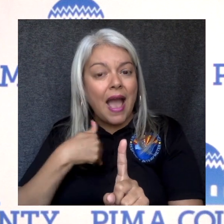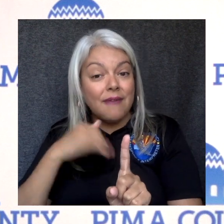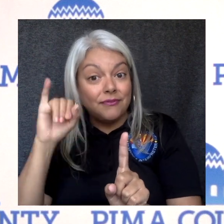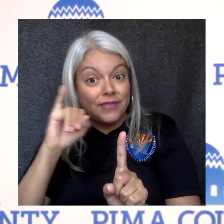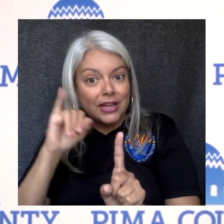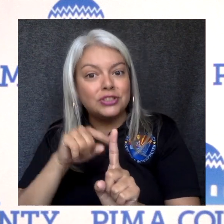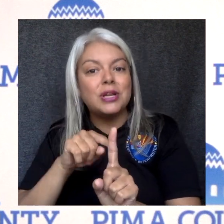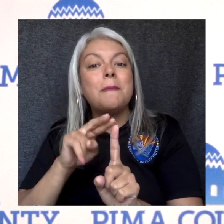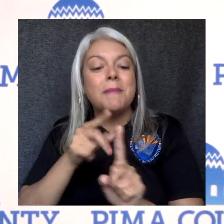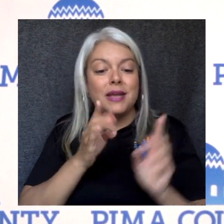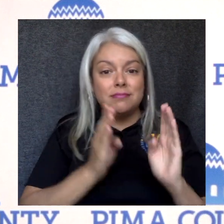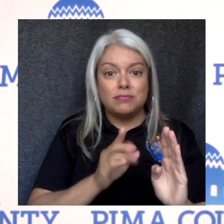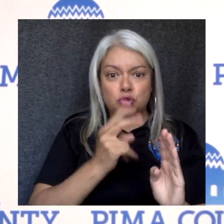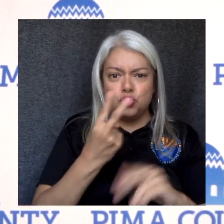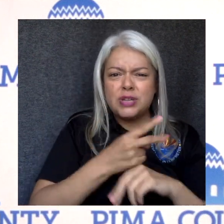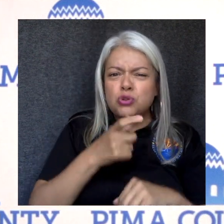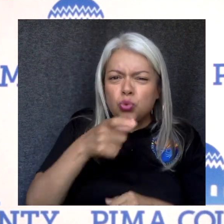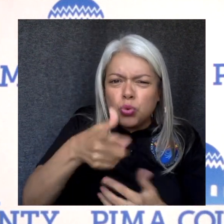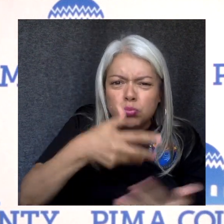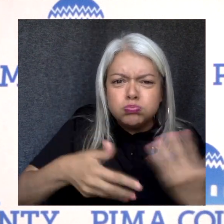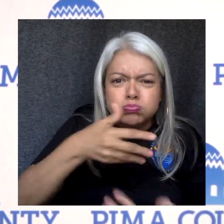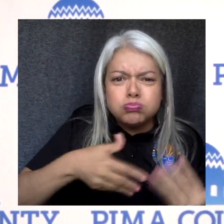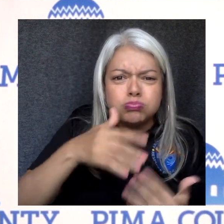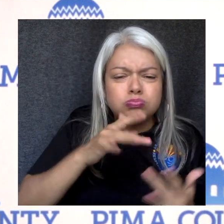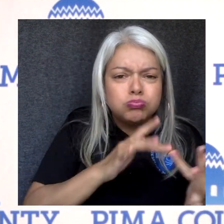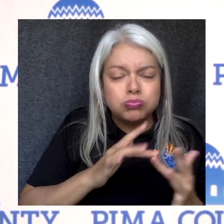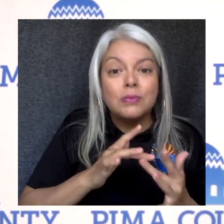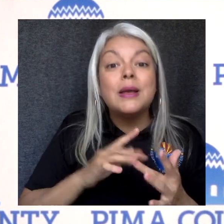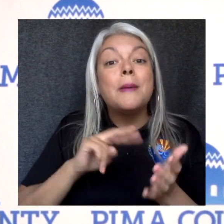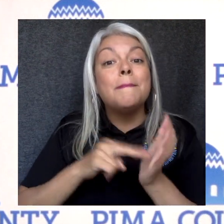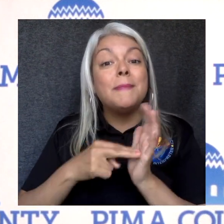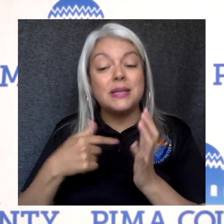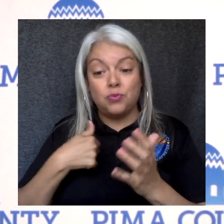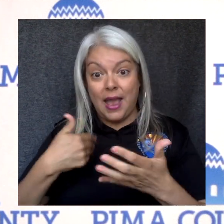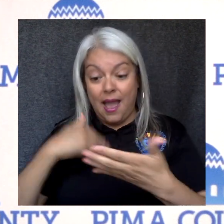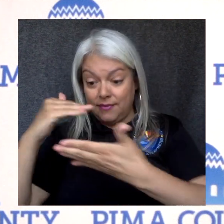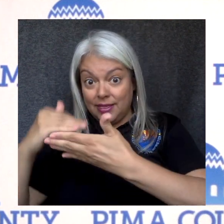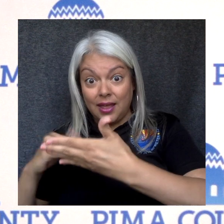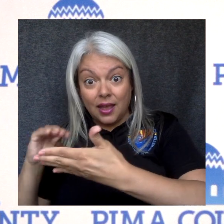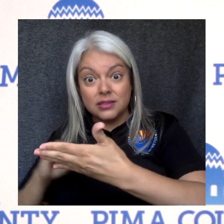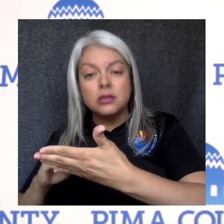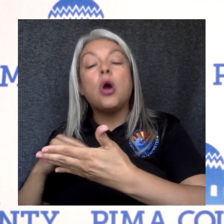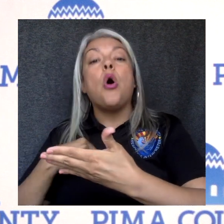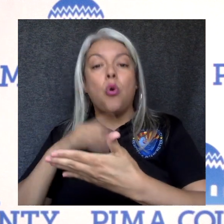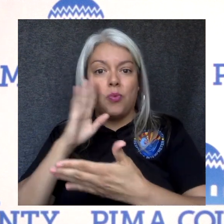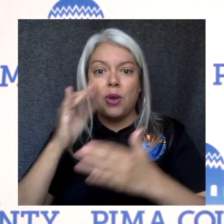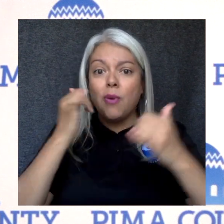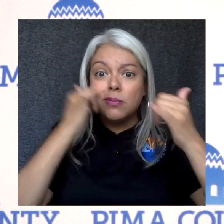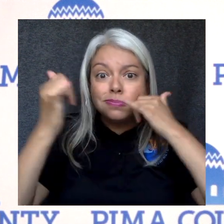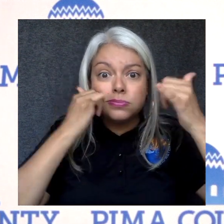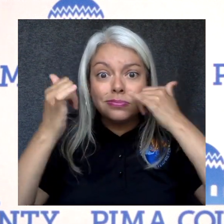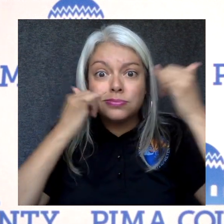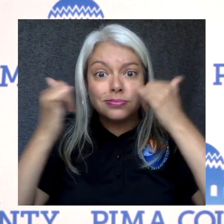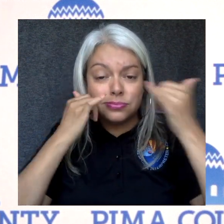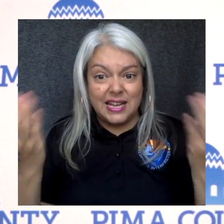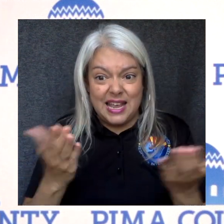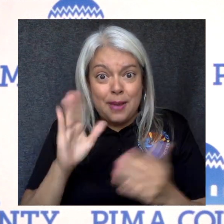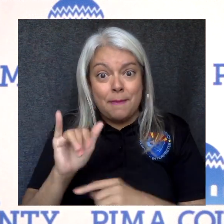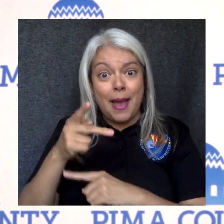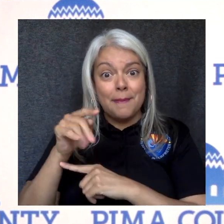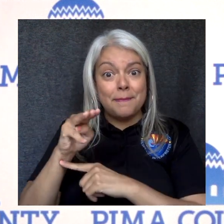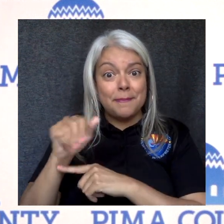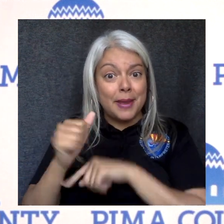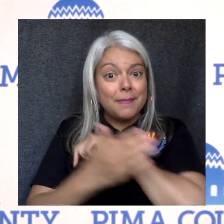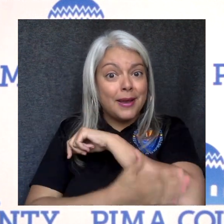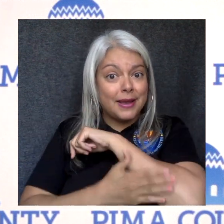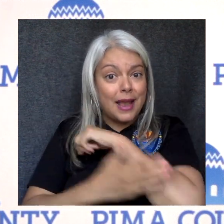Contact tracing will start very rapidly in the next few weeks within Pima County. You may be called by Pima County because you may